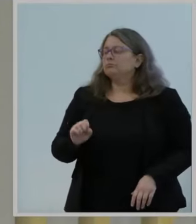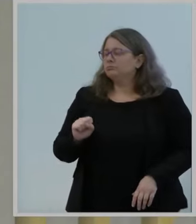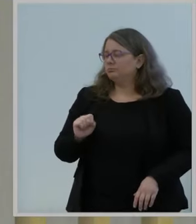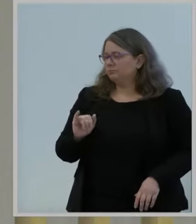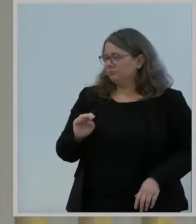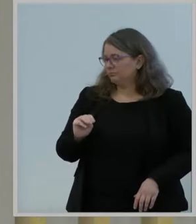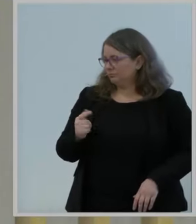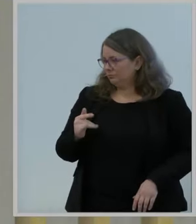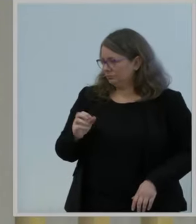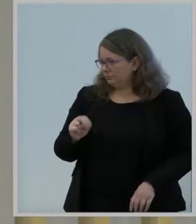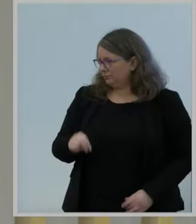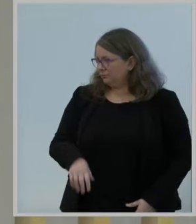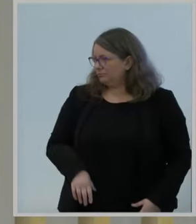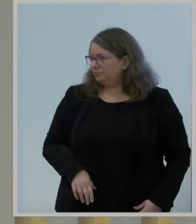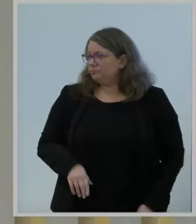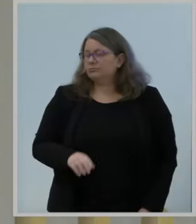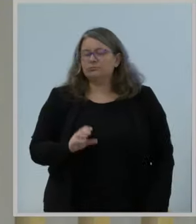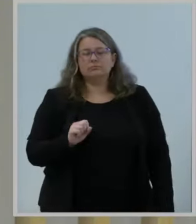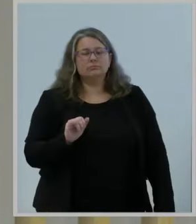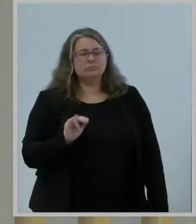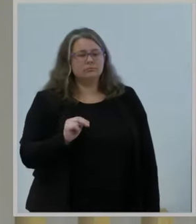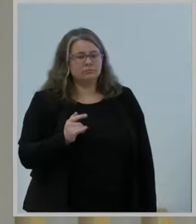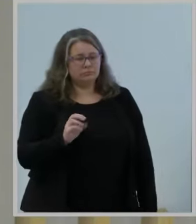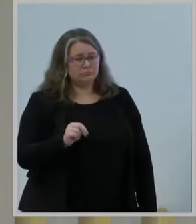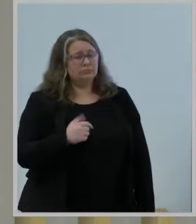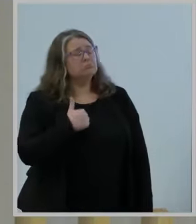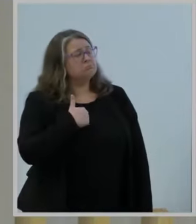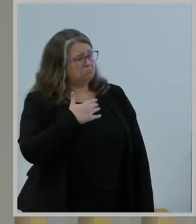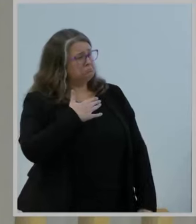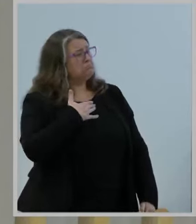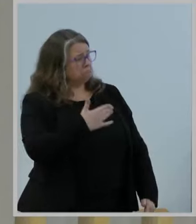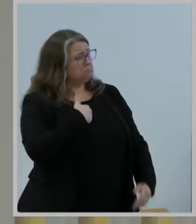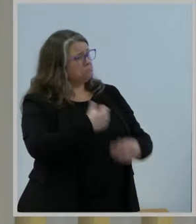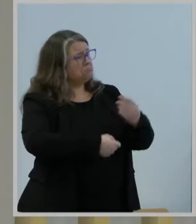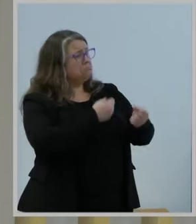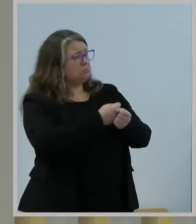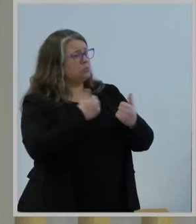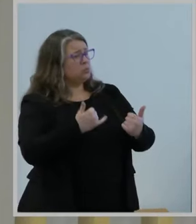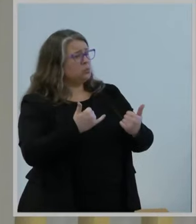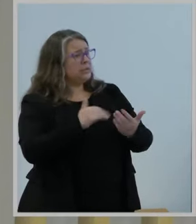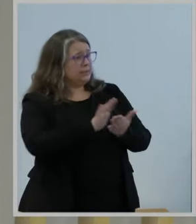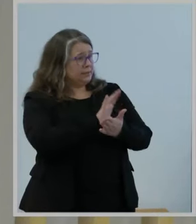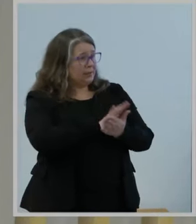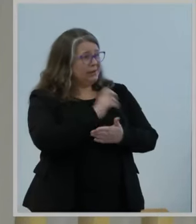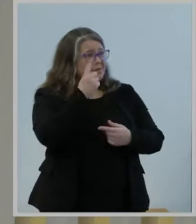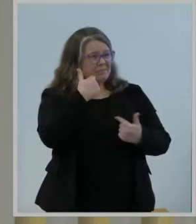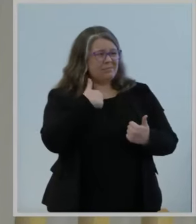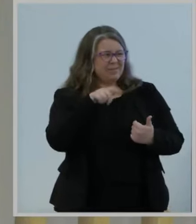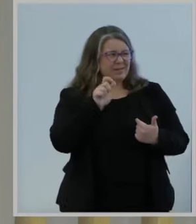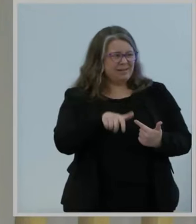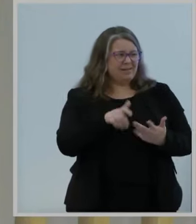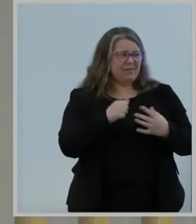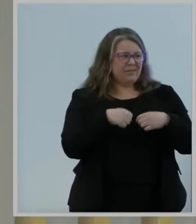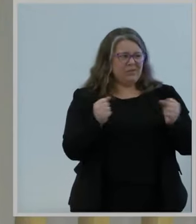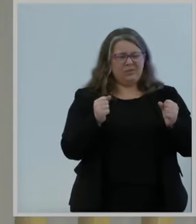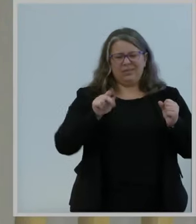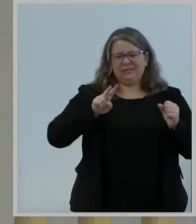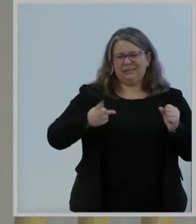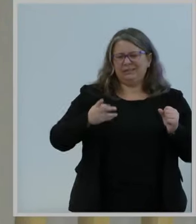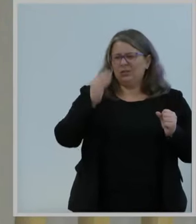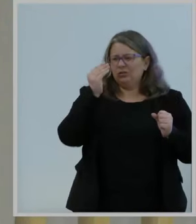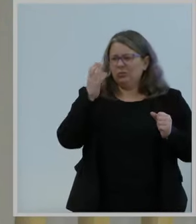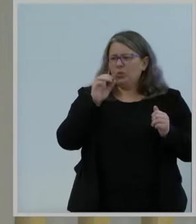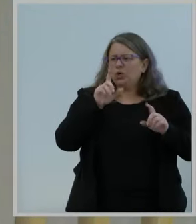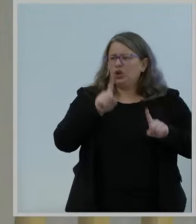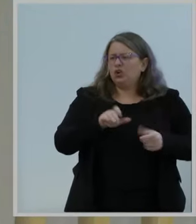Thank you. Well, I support today's item. I would be remiss if I did not express my reservations about how the second report in order dismisses technical